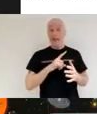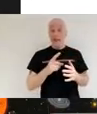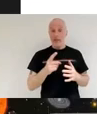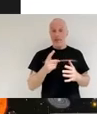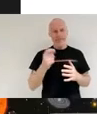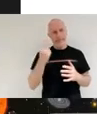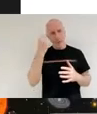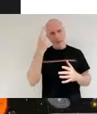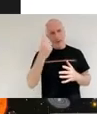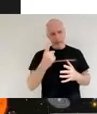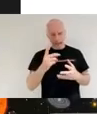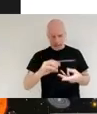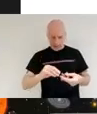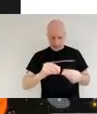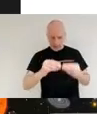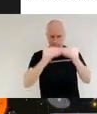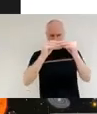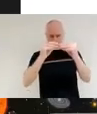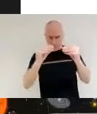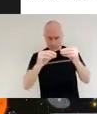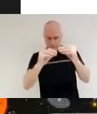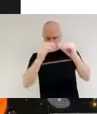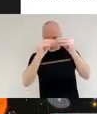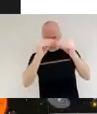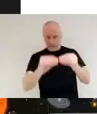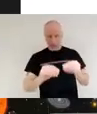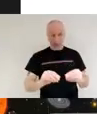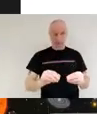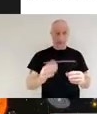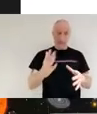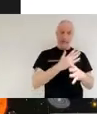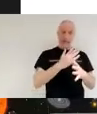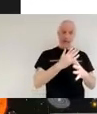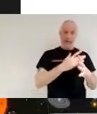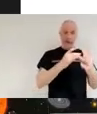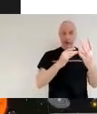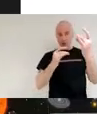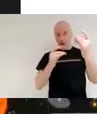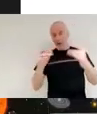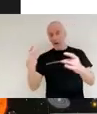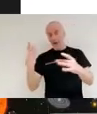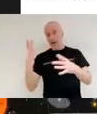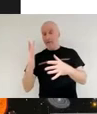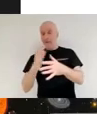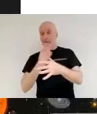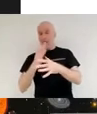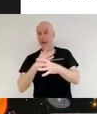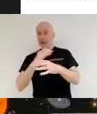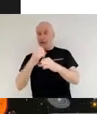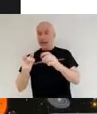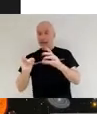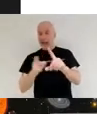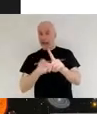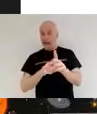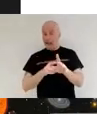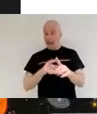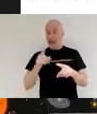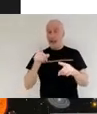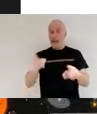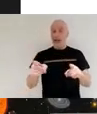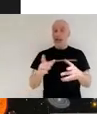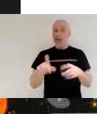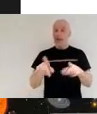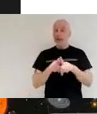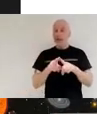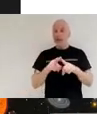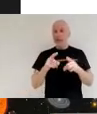what happens with any system is that first formation process acts as a template or what we call a